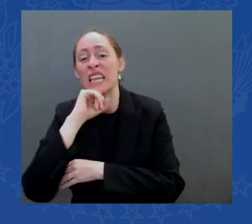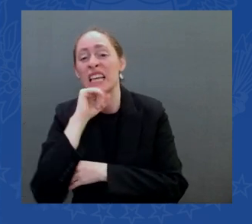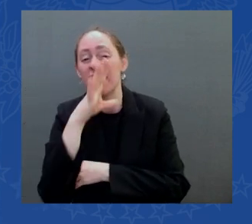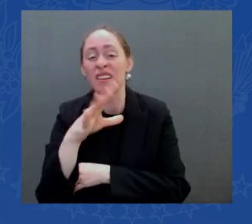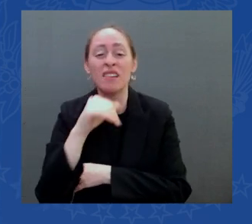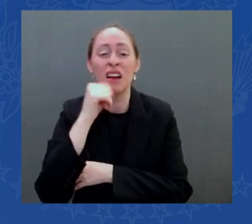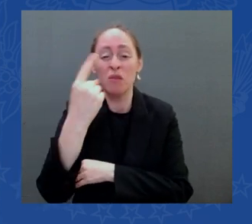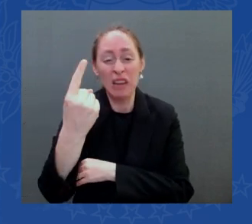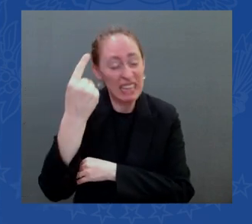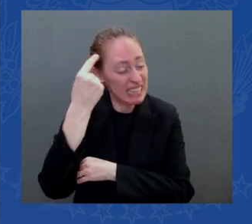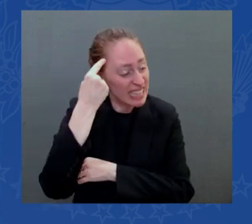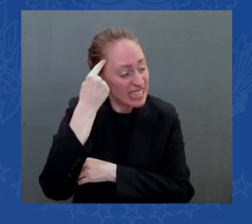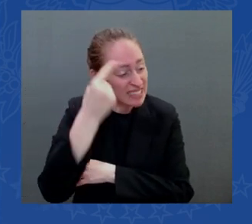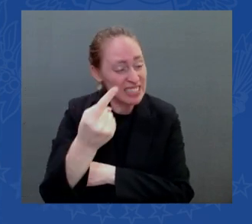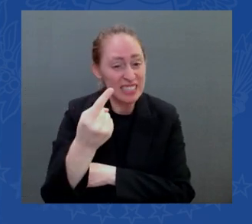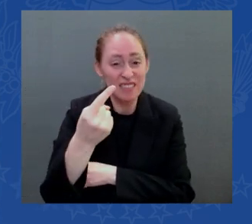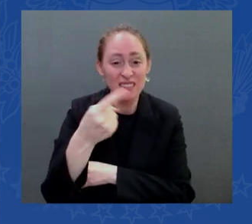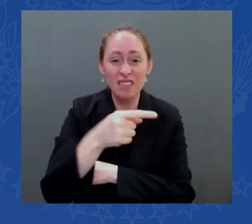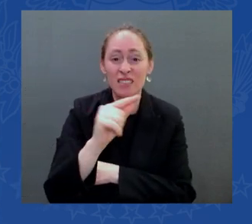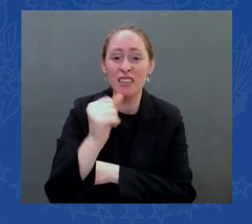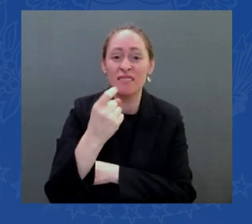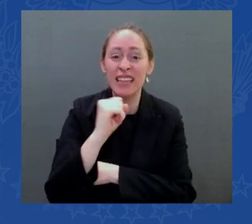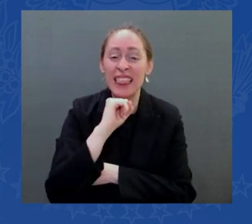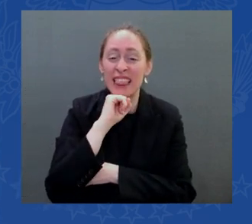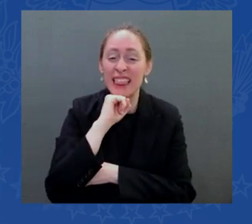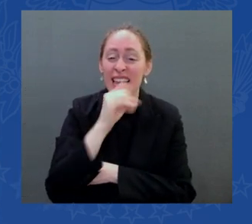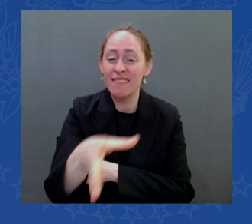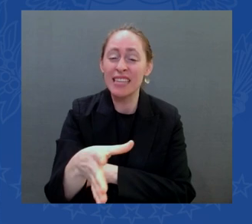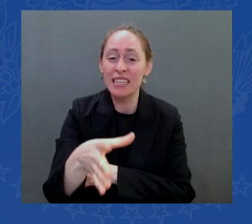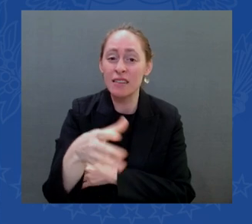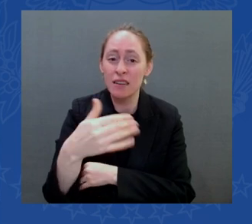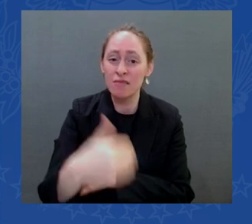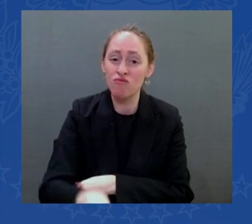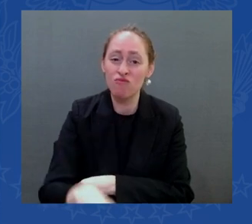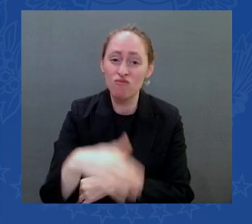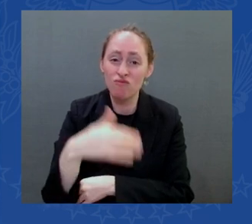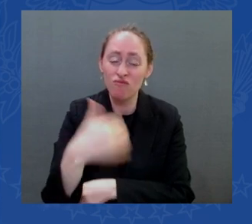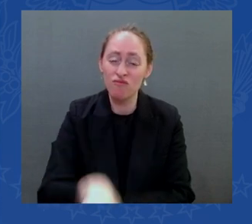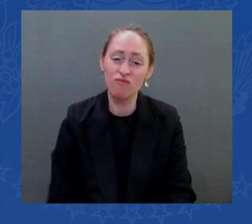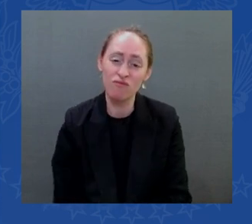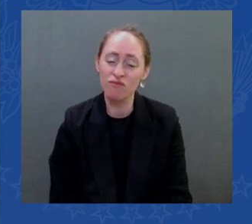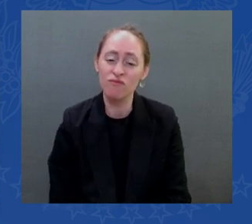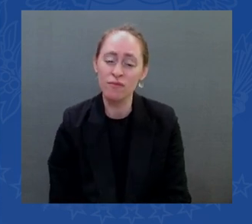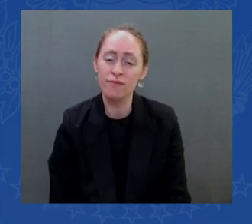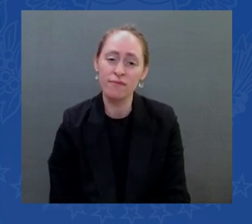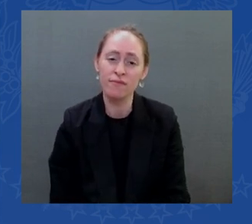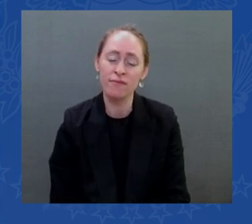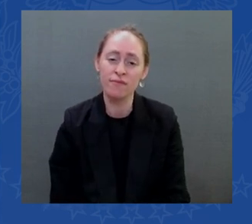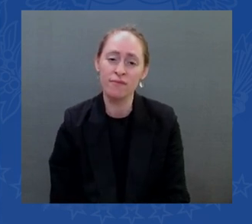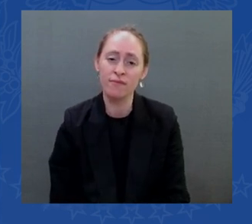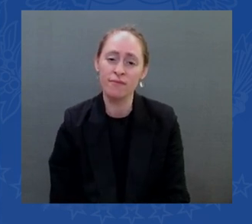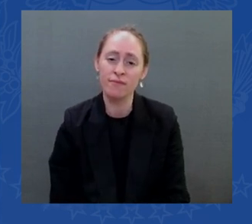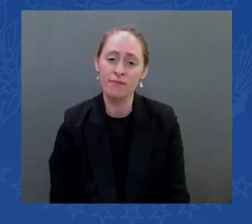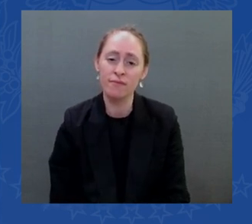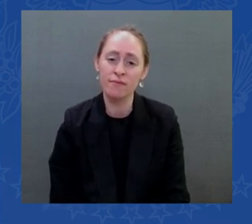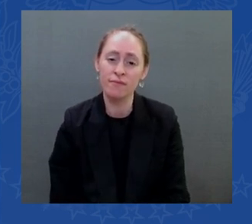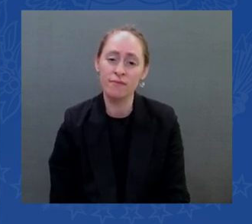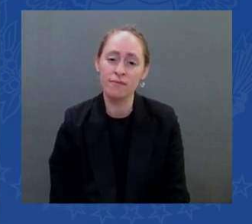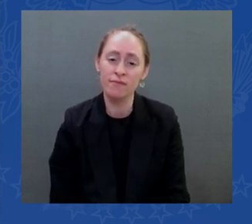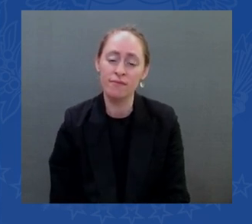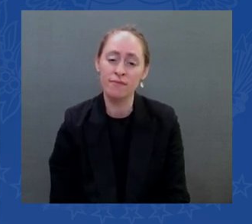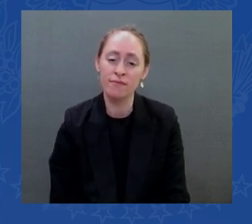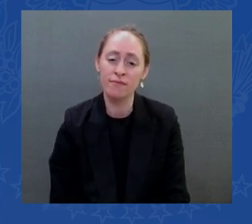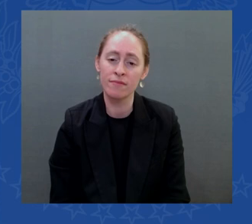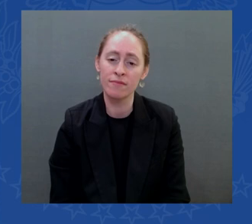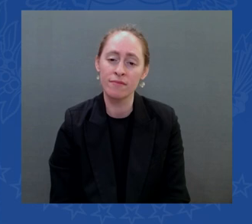the average percent that billionaires pay of the 790 of them is about 3.8 percent